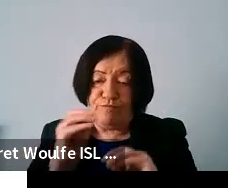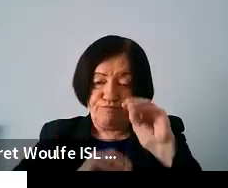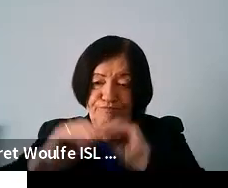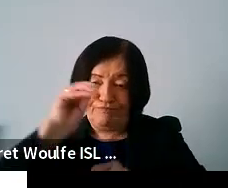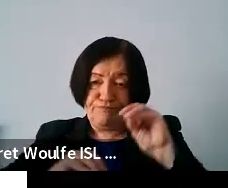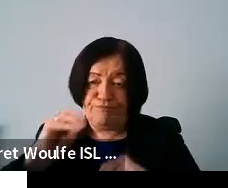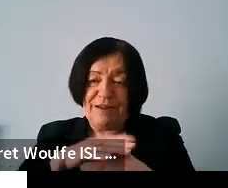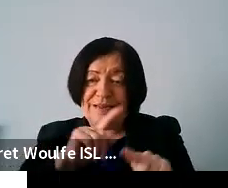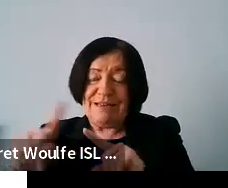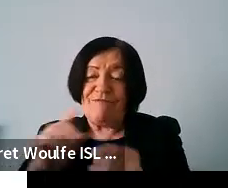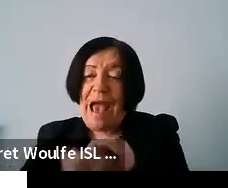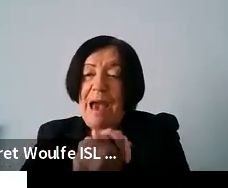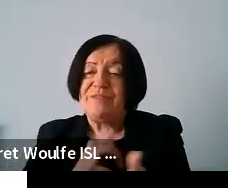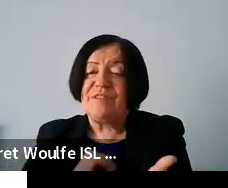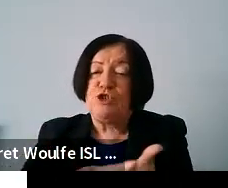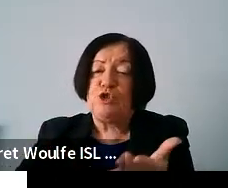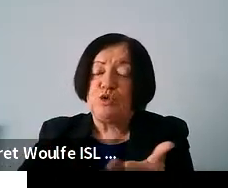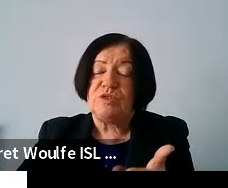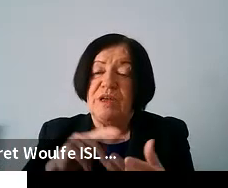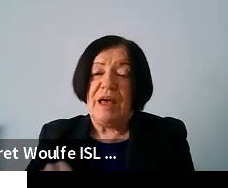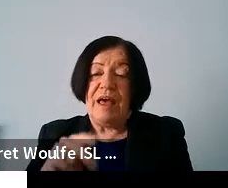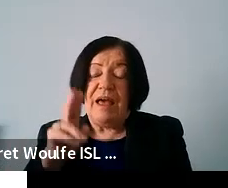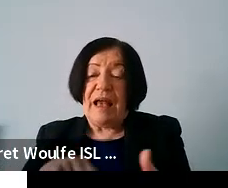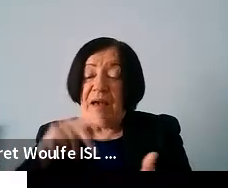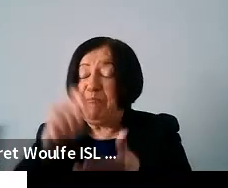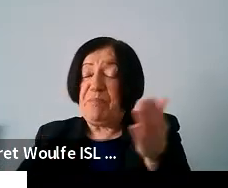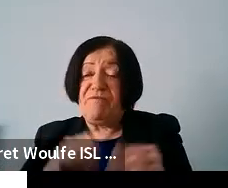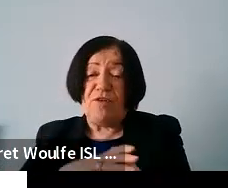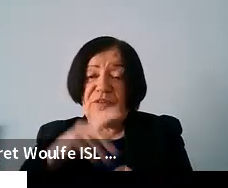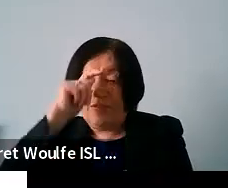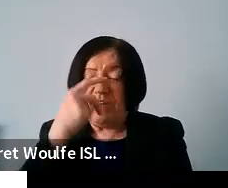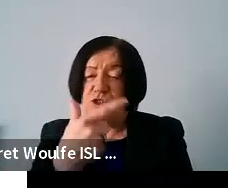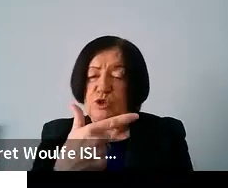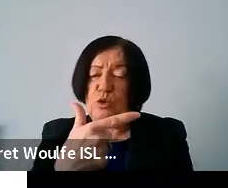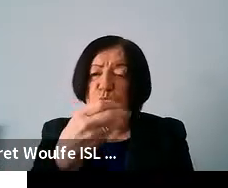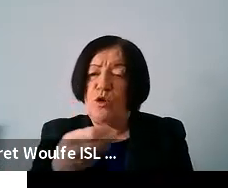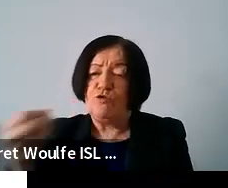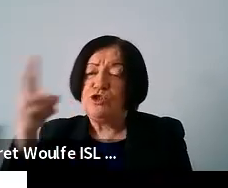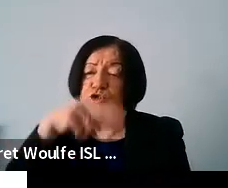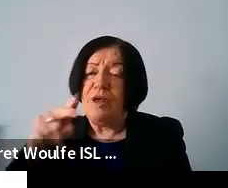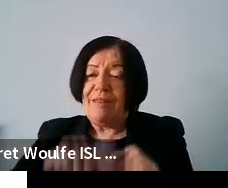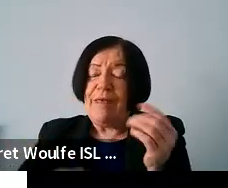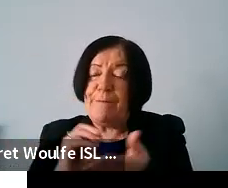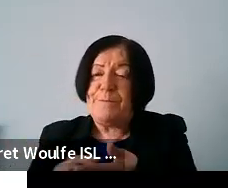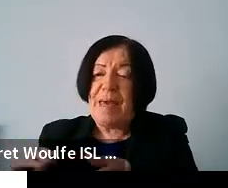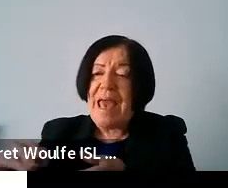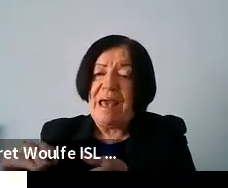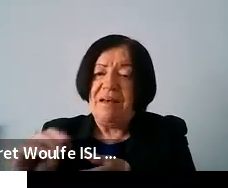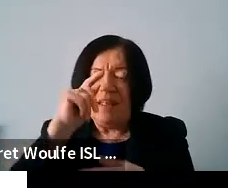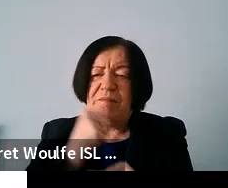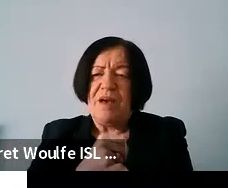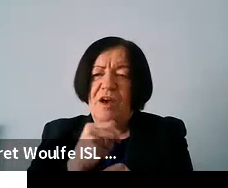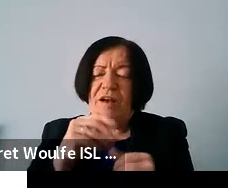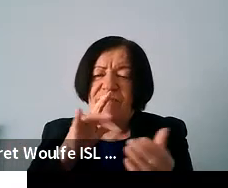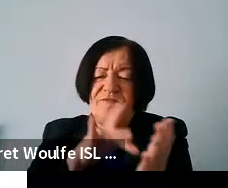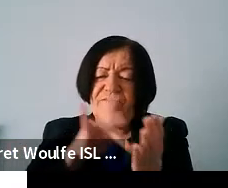a number of apps that they would use an older person can buy it for i think it's 200 euros and then pay um i think about 15